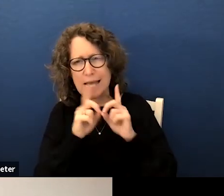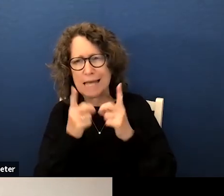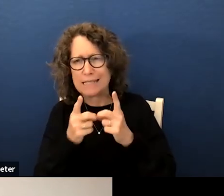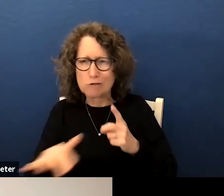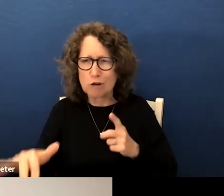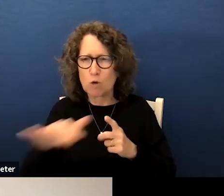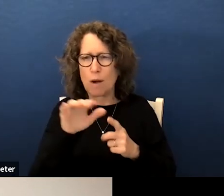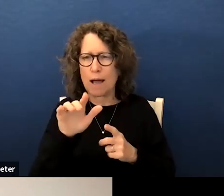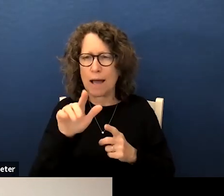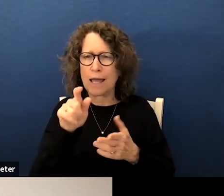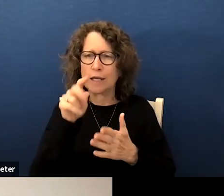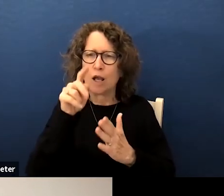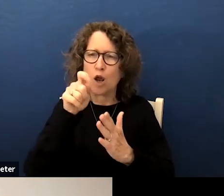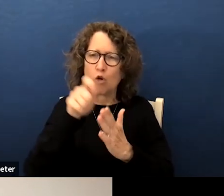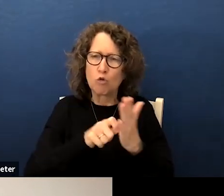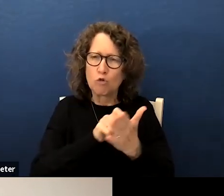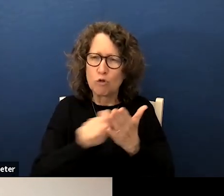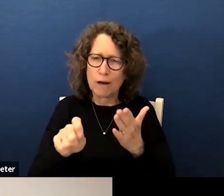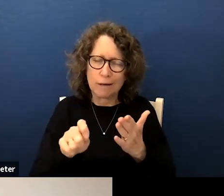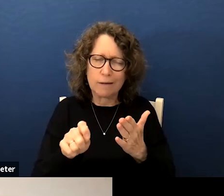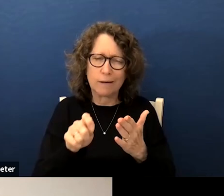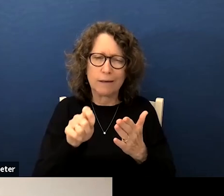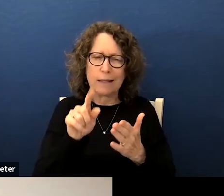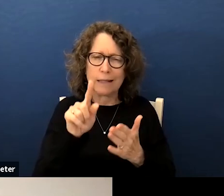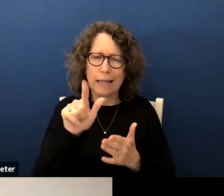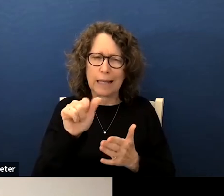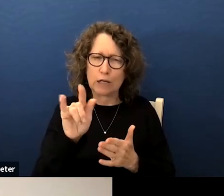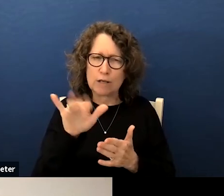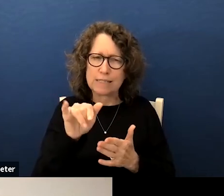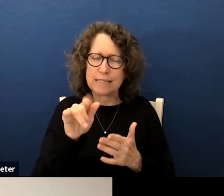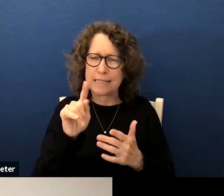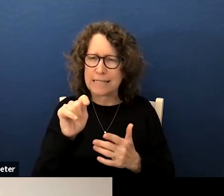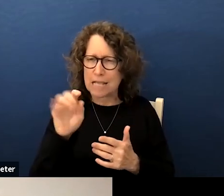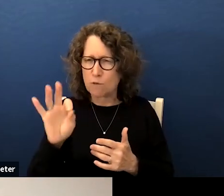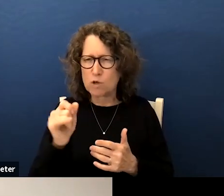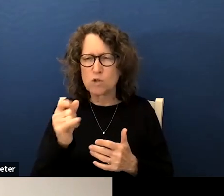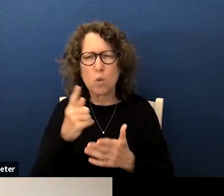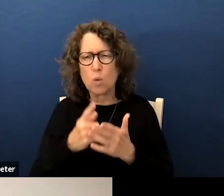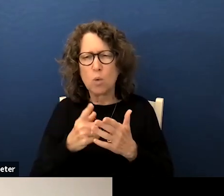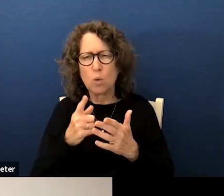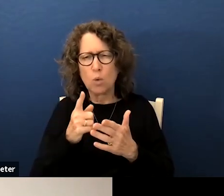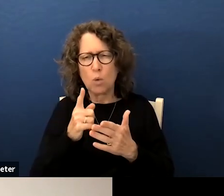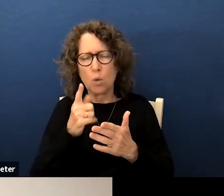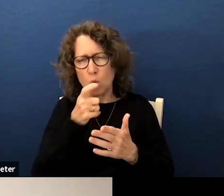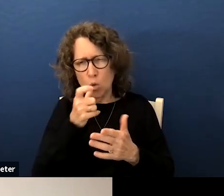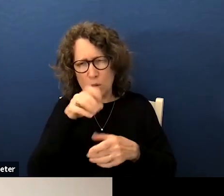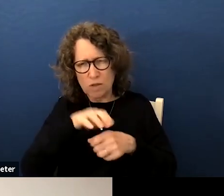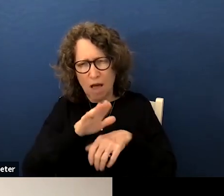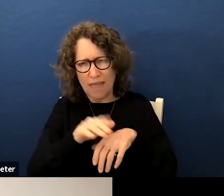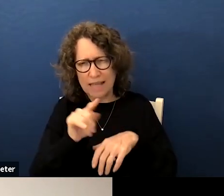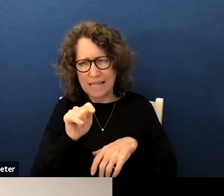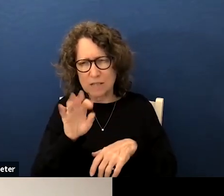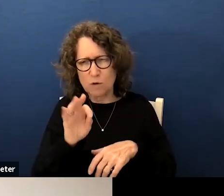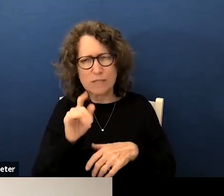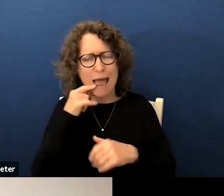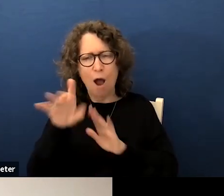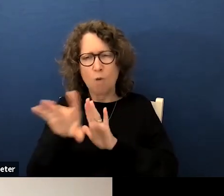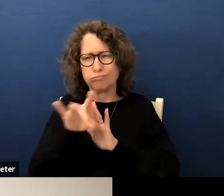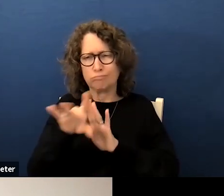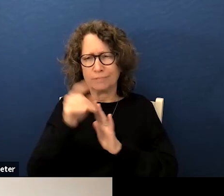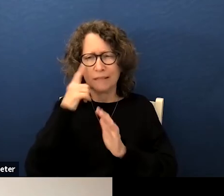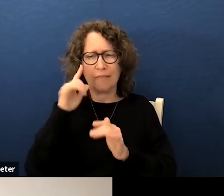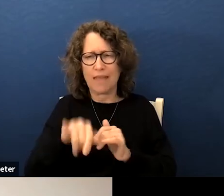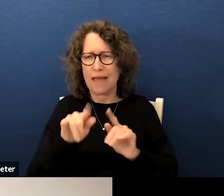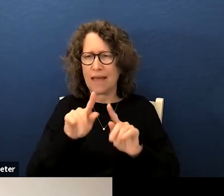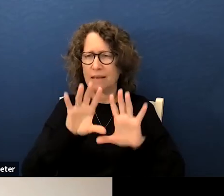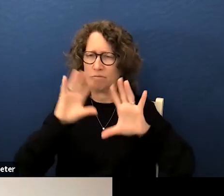literacy task force could you help me understand the composition of that task force and how are members chosen to be